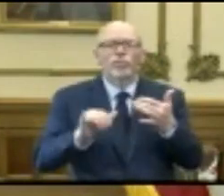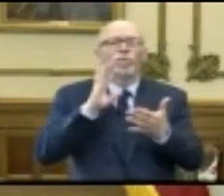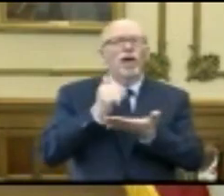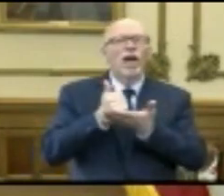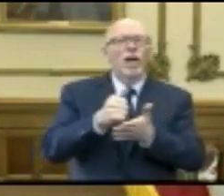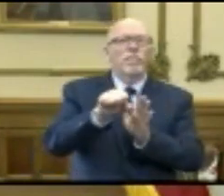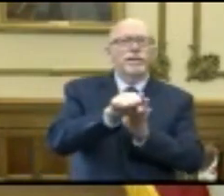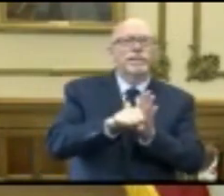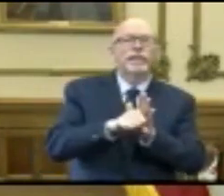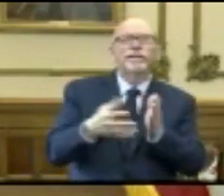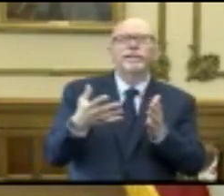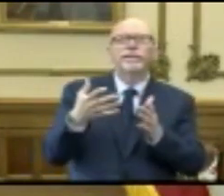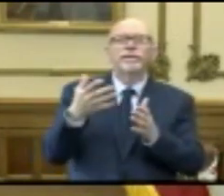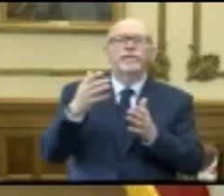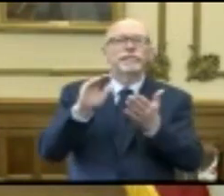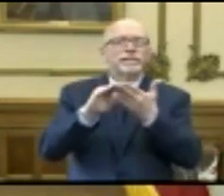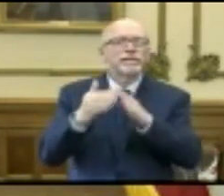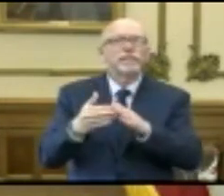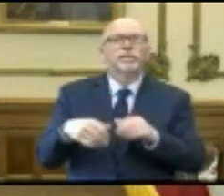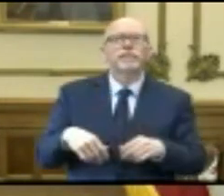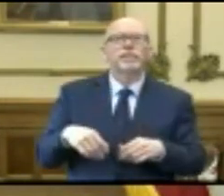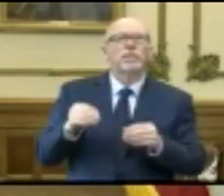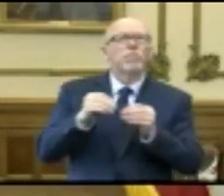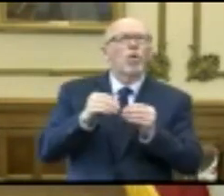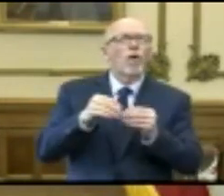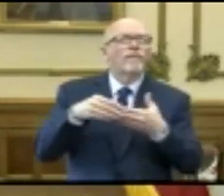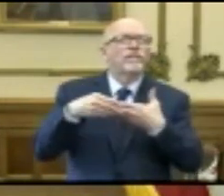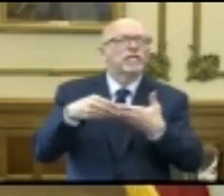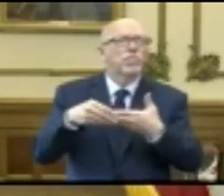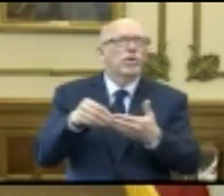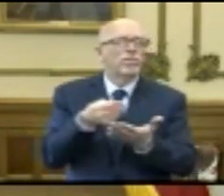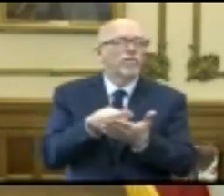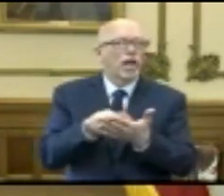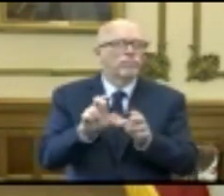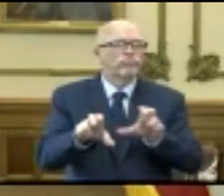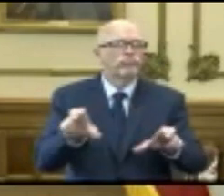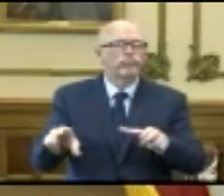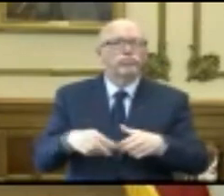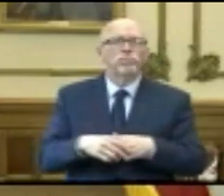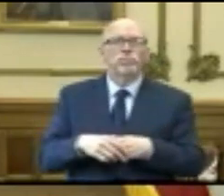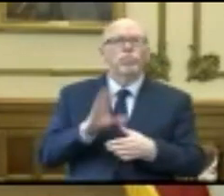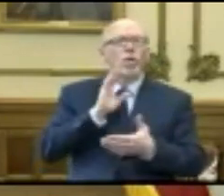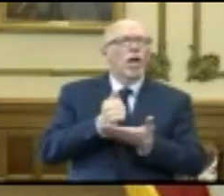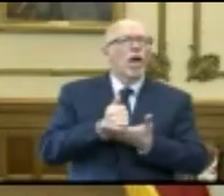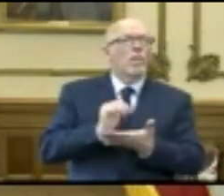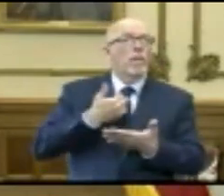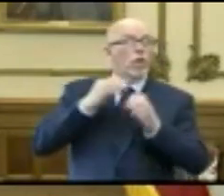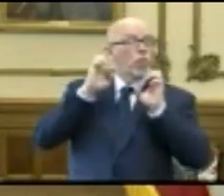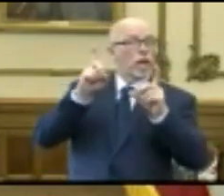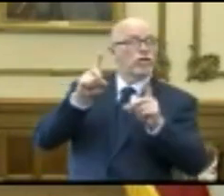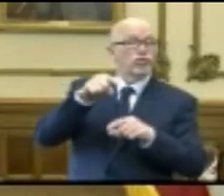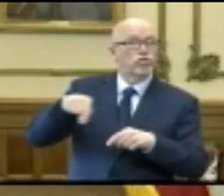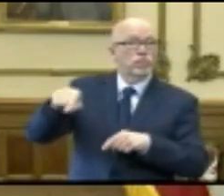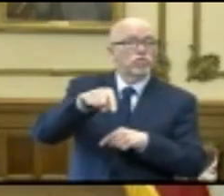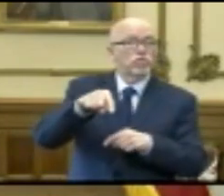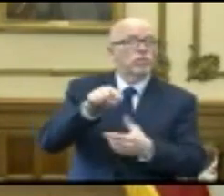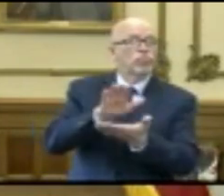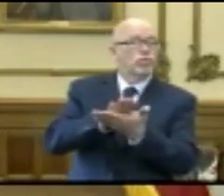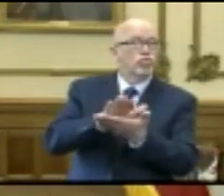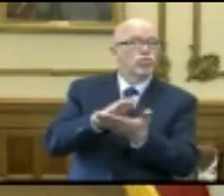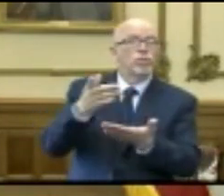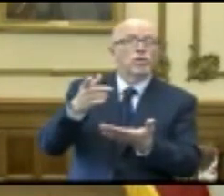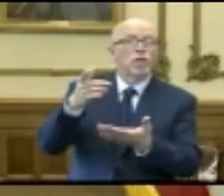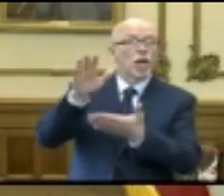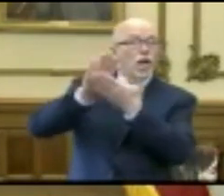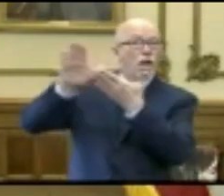help our states and municipalities with more flexible funding, that will help our education institutions from higher